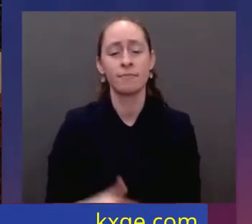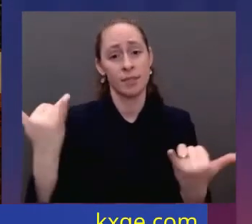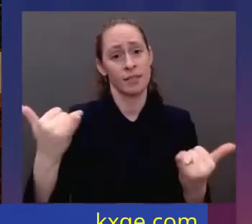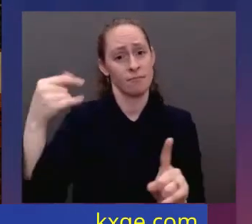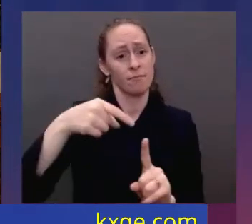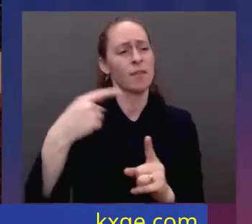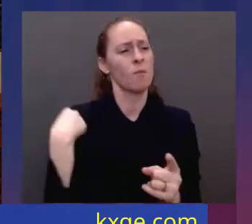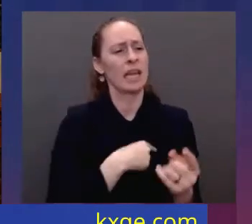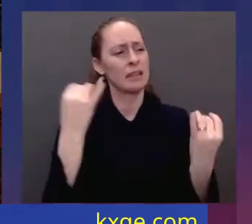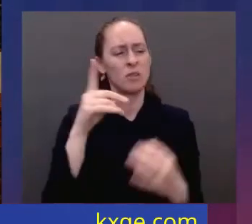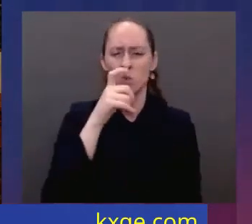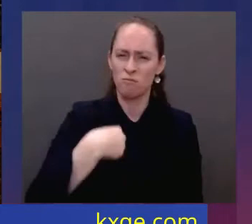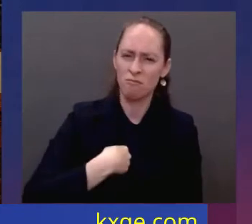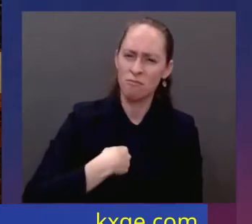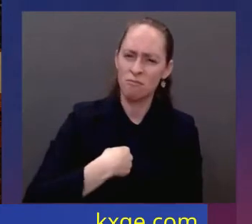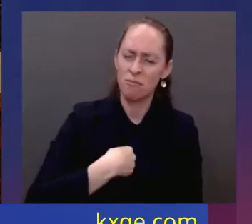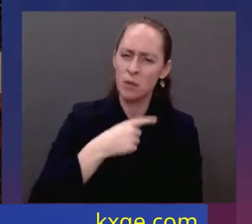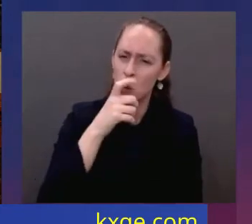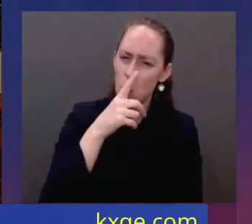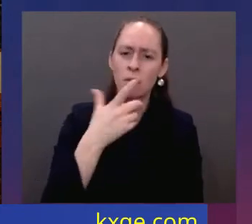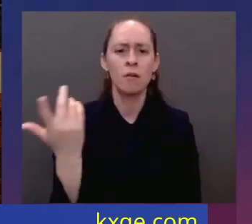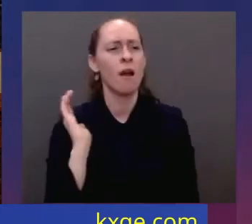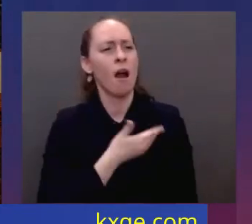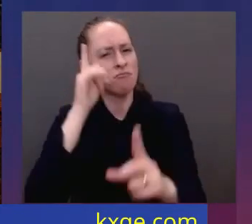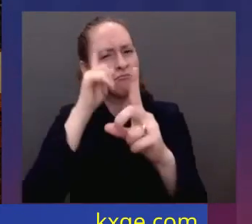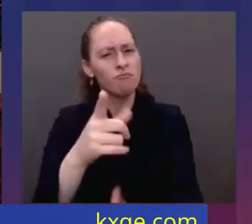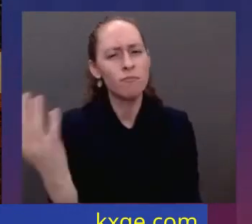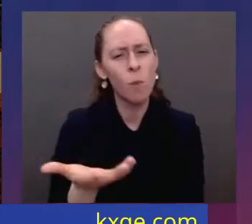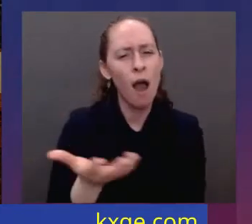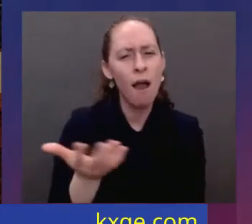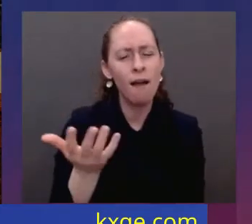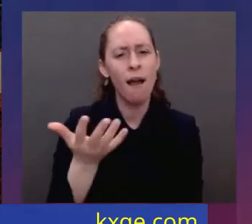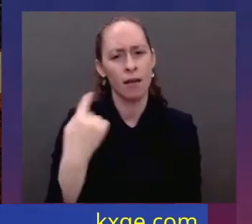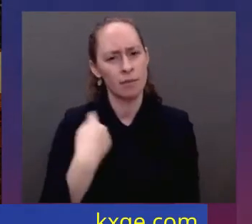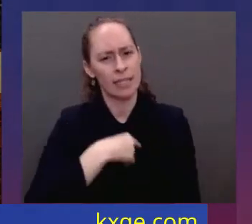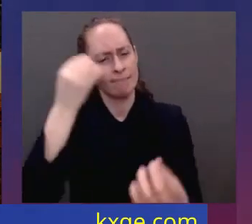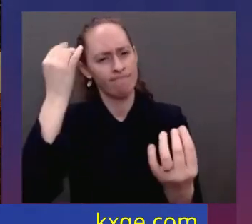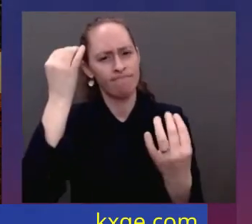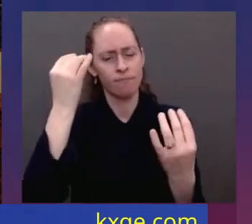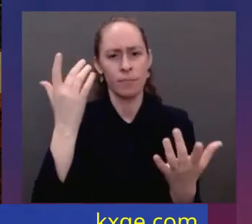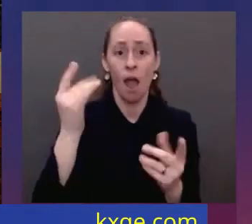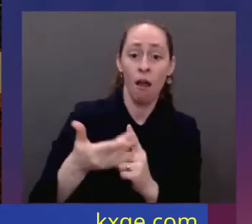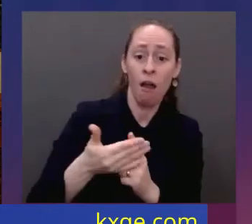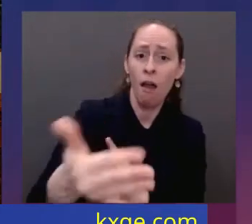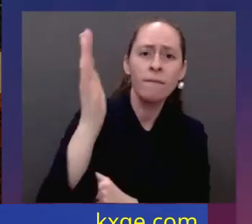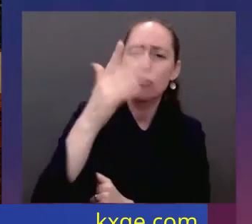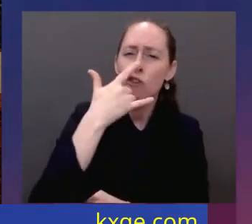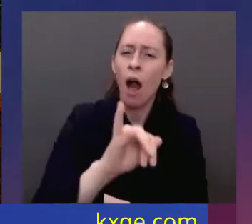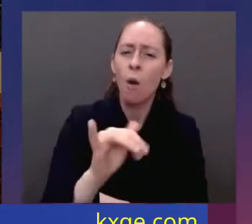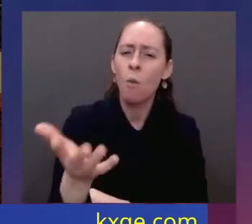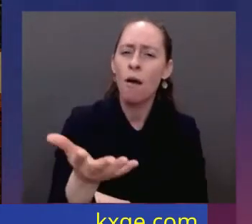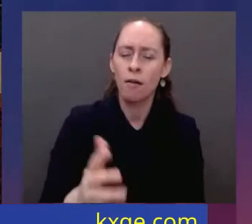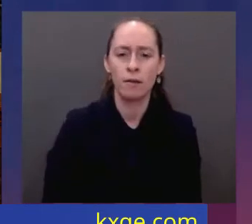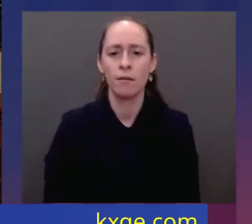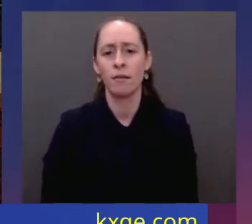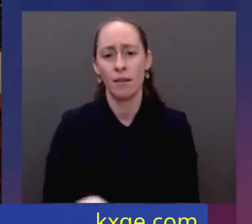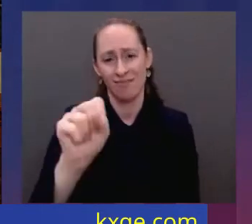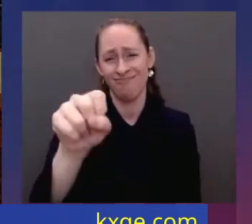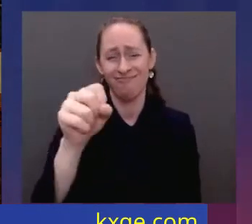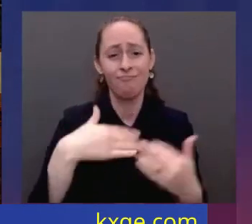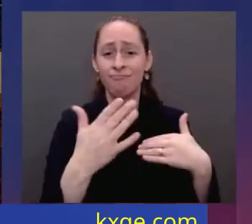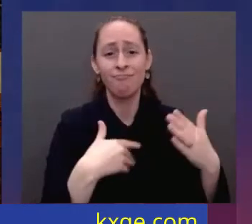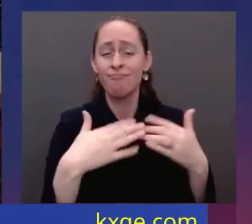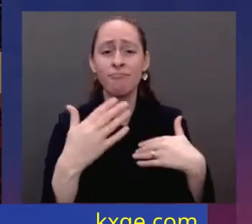found. Our future is forged. Well, I know this nation. We'll meet the test. Protect freedom and liberty. Expand fairness and